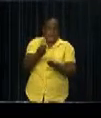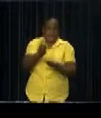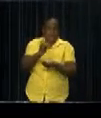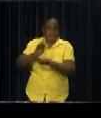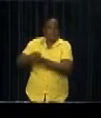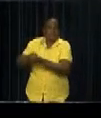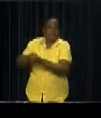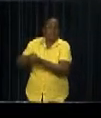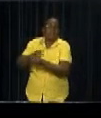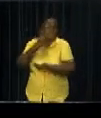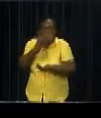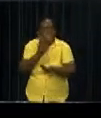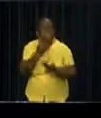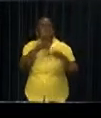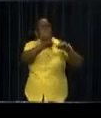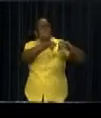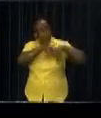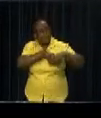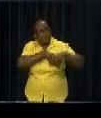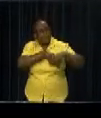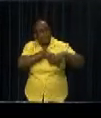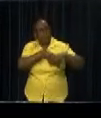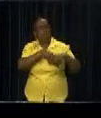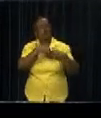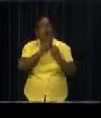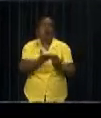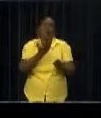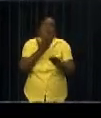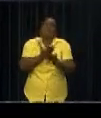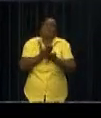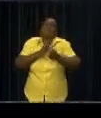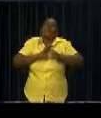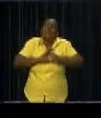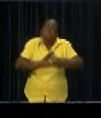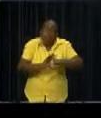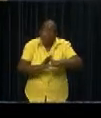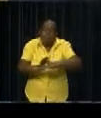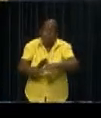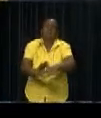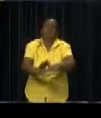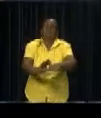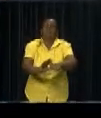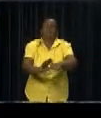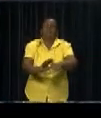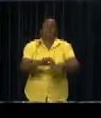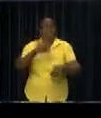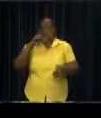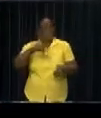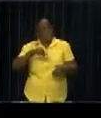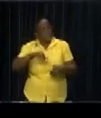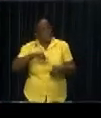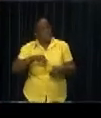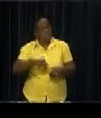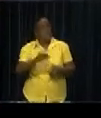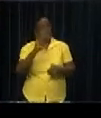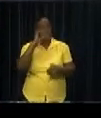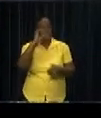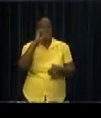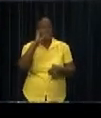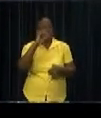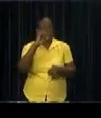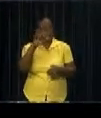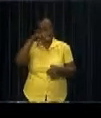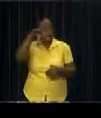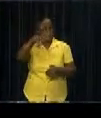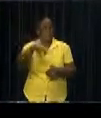Central Bank had a meeting with the other banks on Saturday, September 14. Increase in cash reserves also means